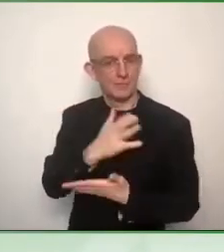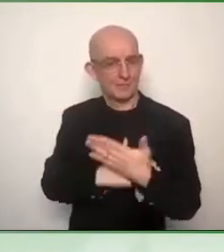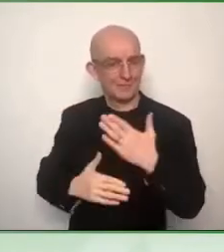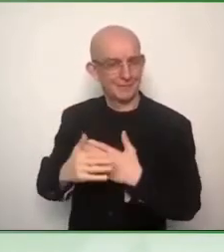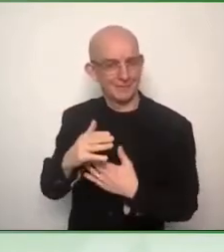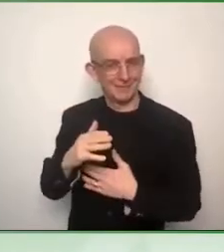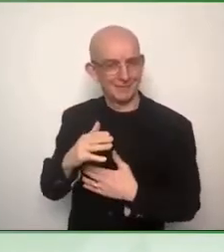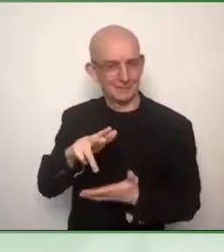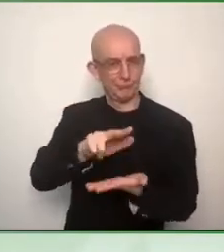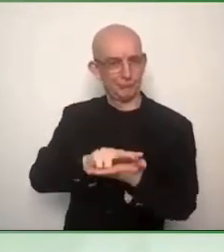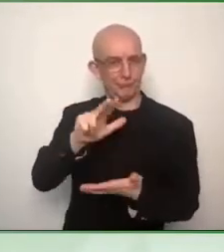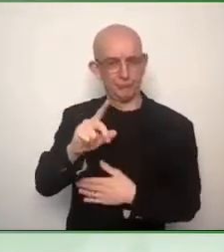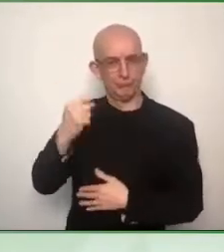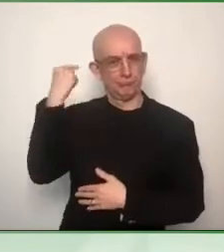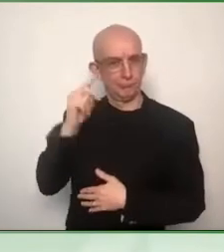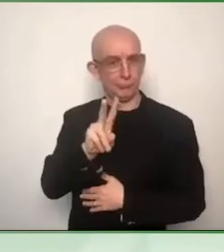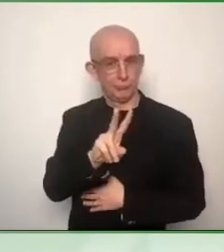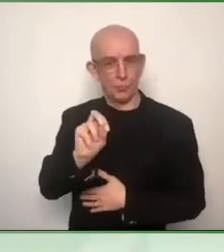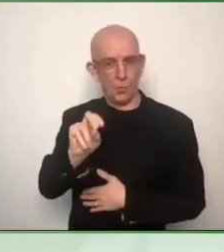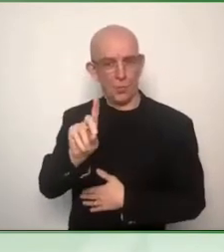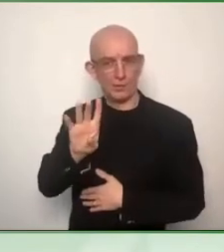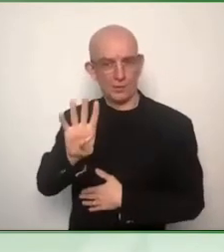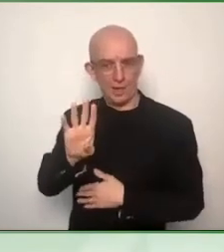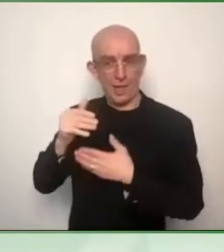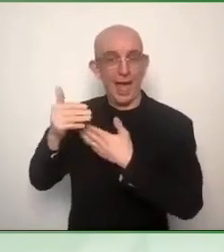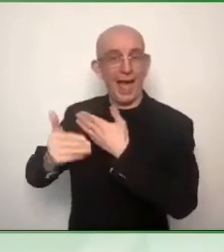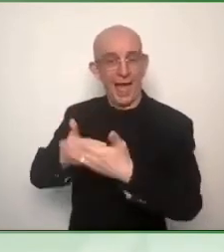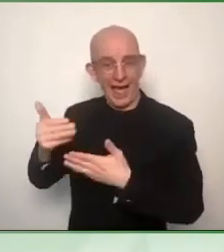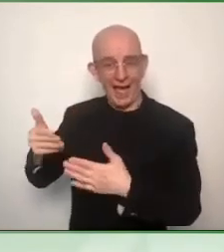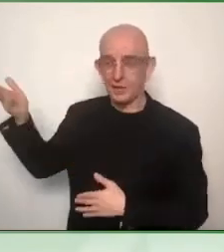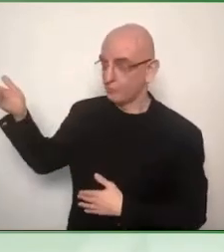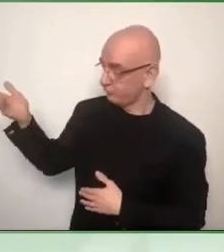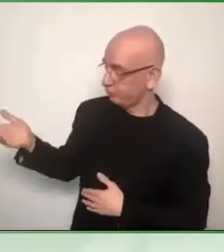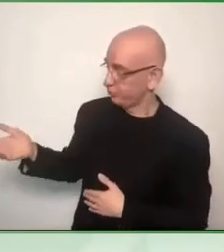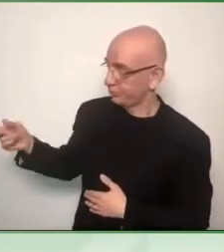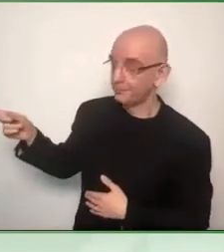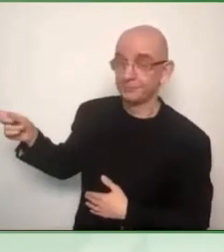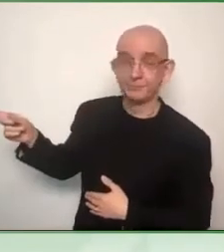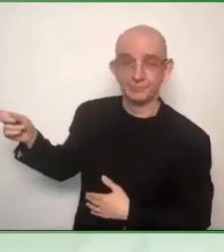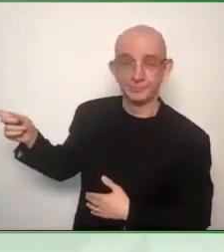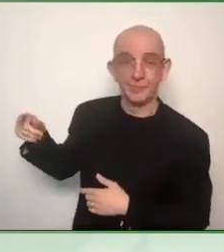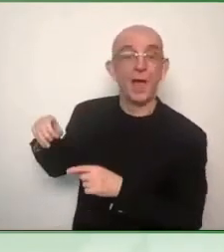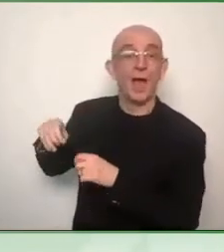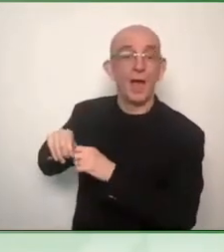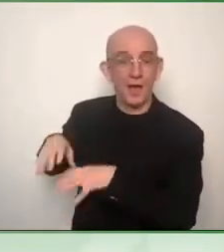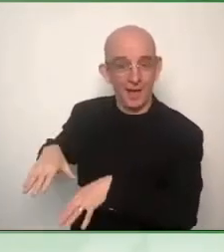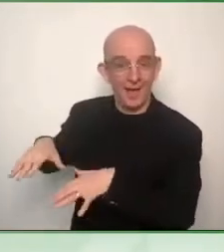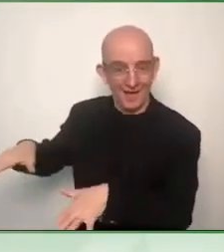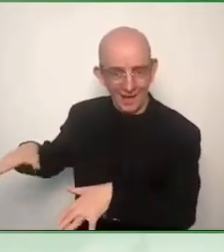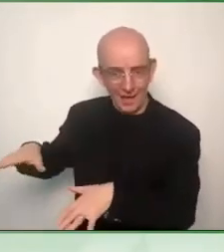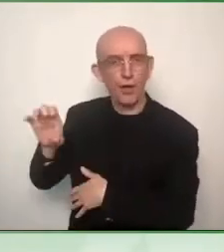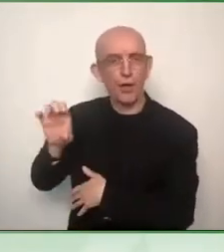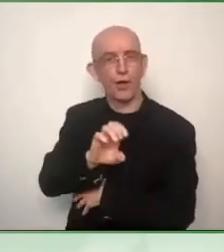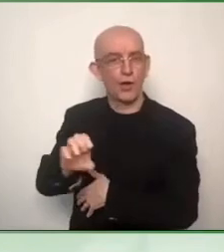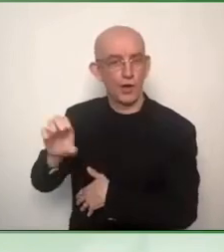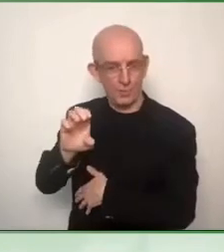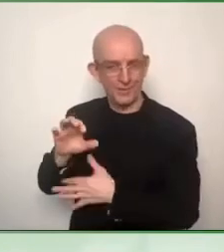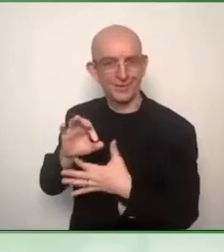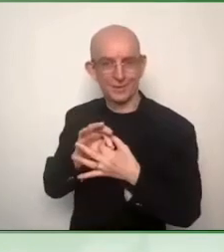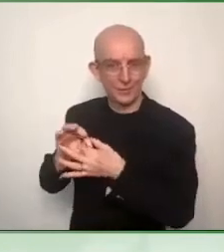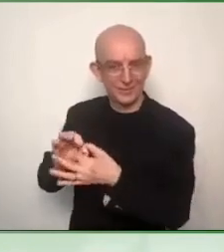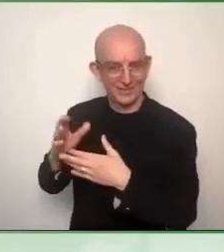and services and all the information relating to products and services are accessible. The next step is